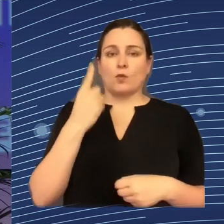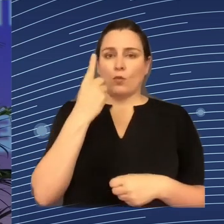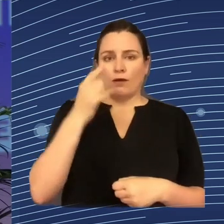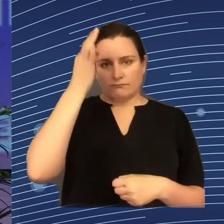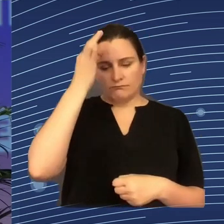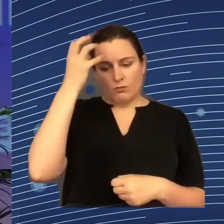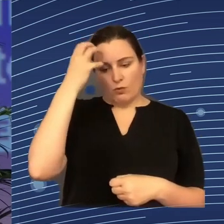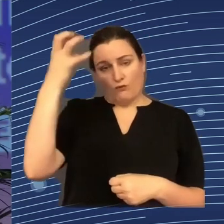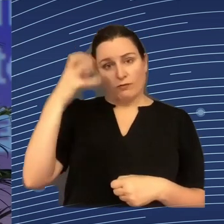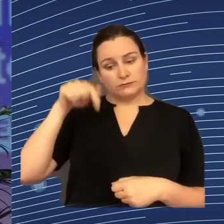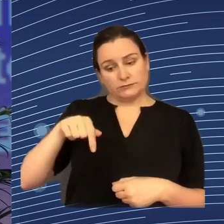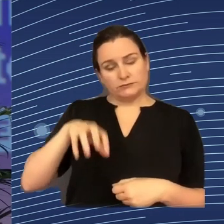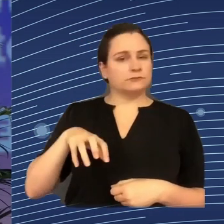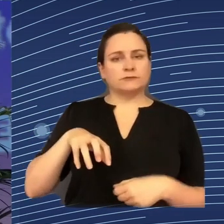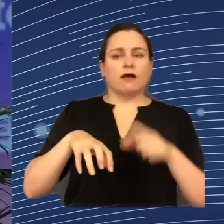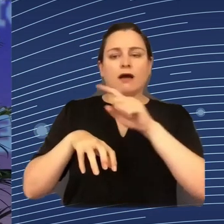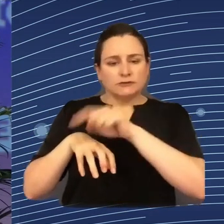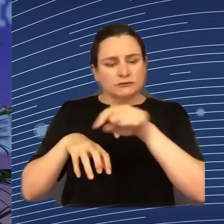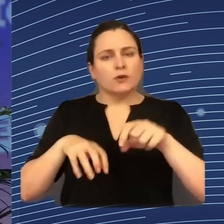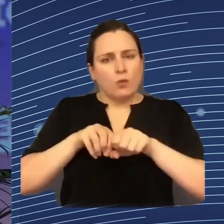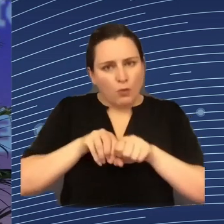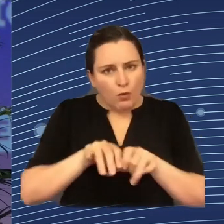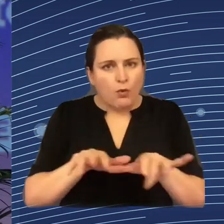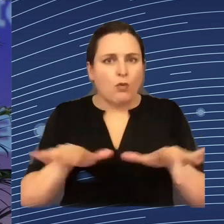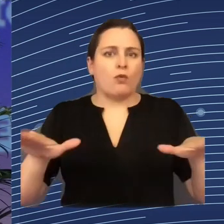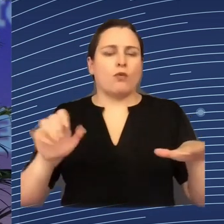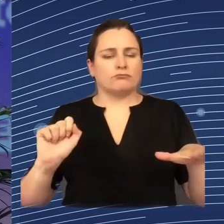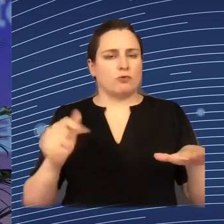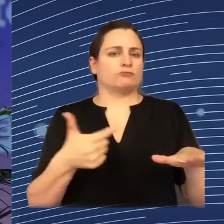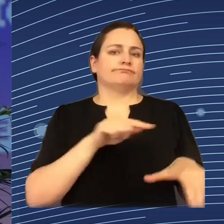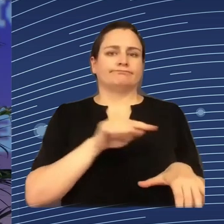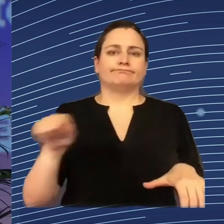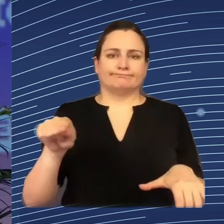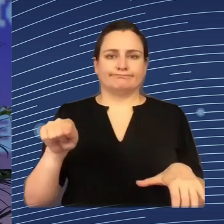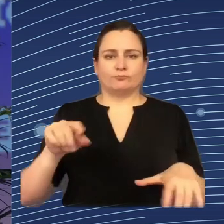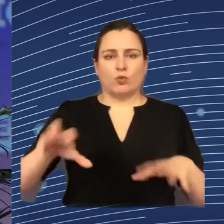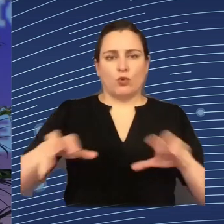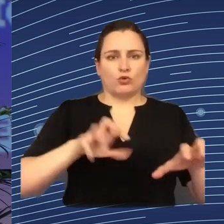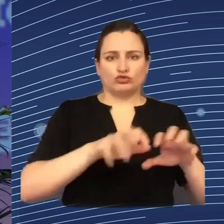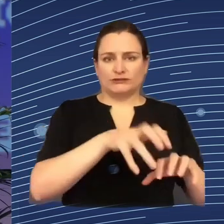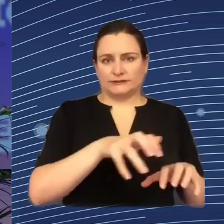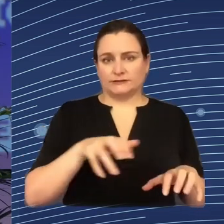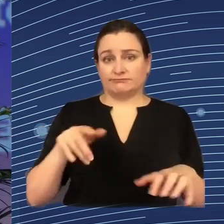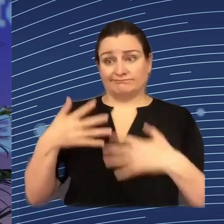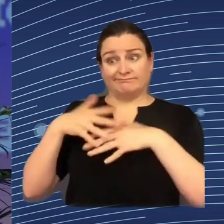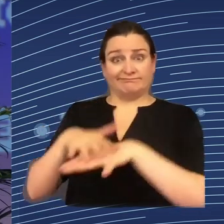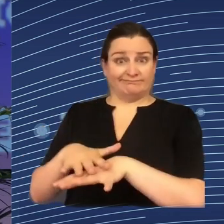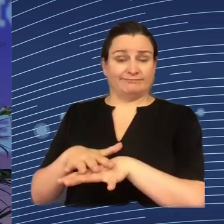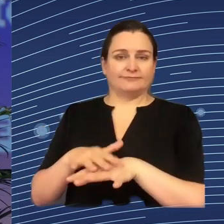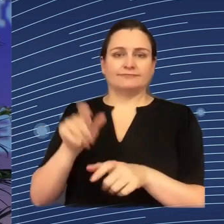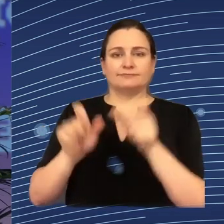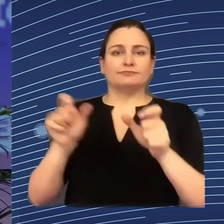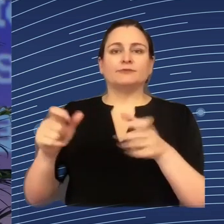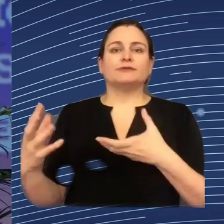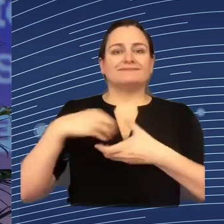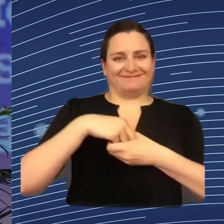that some countries do it in rather different ways than others when it comes to participation. And it's